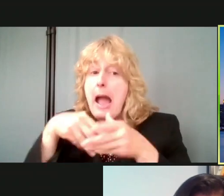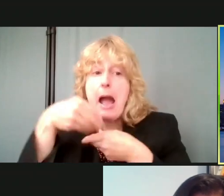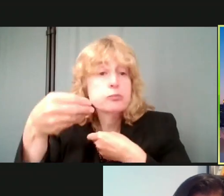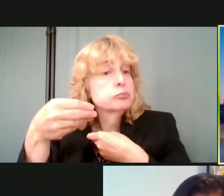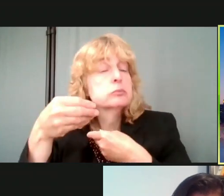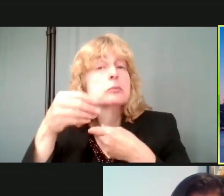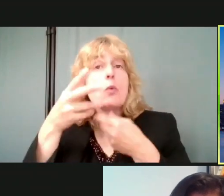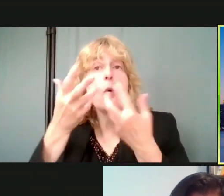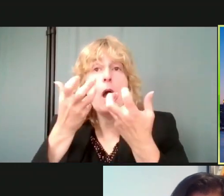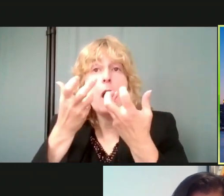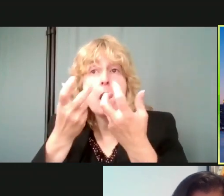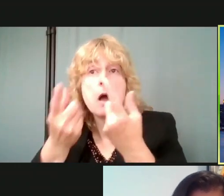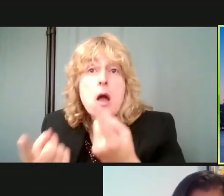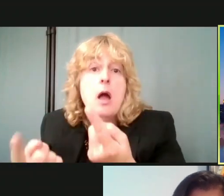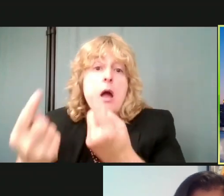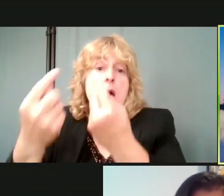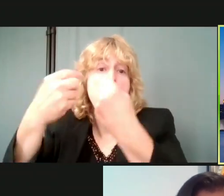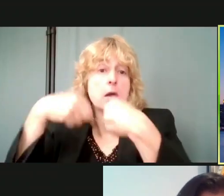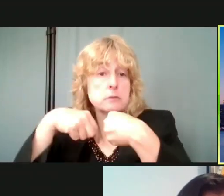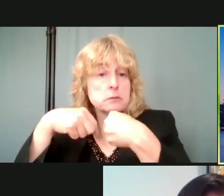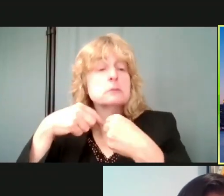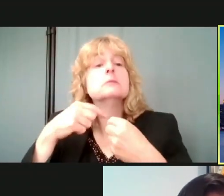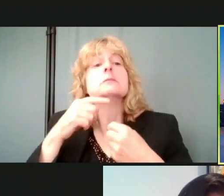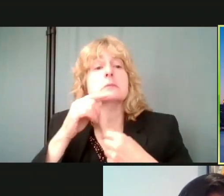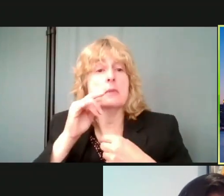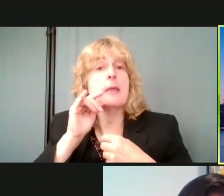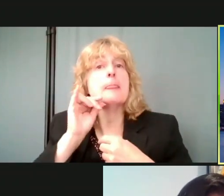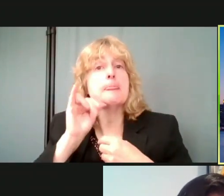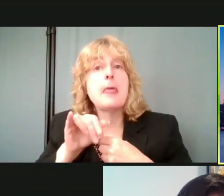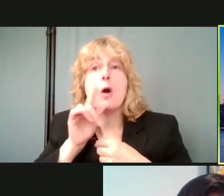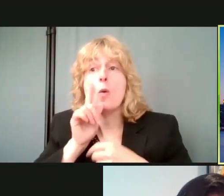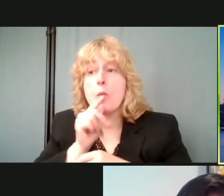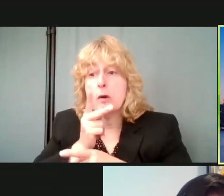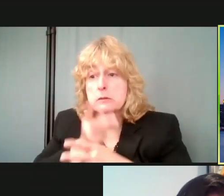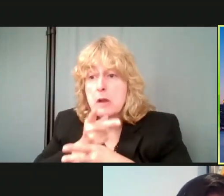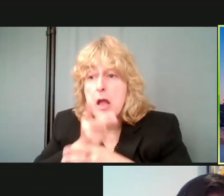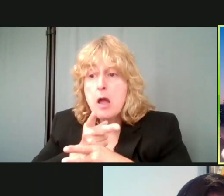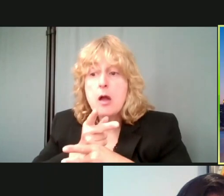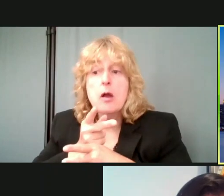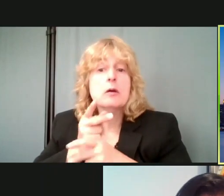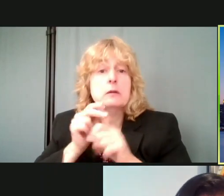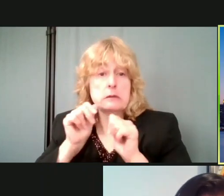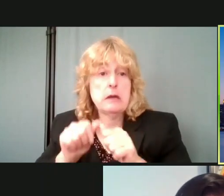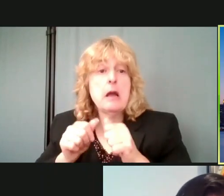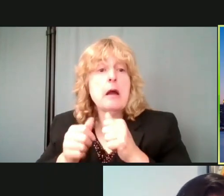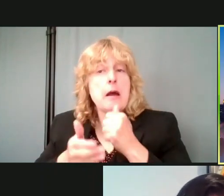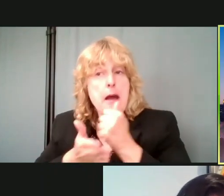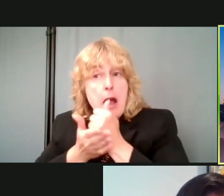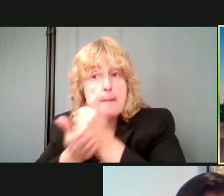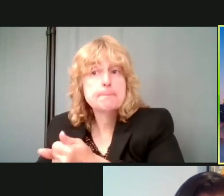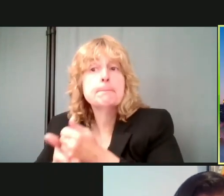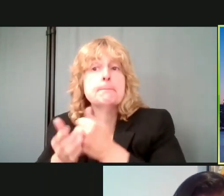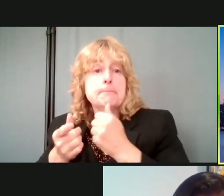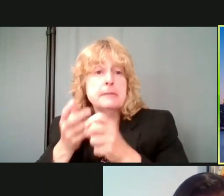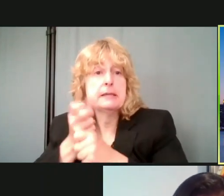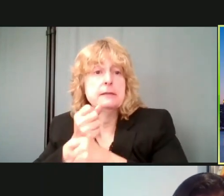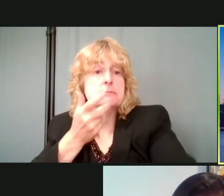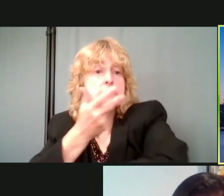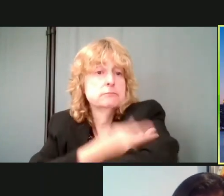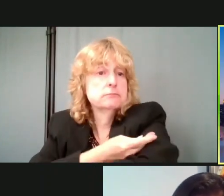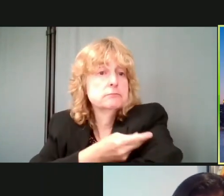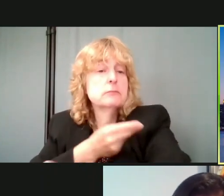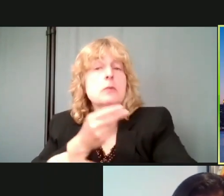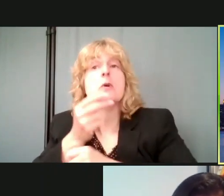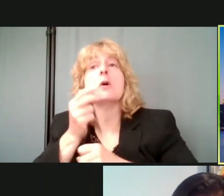home and can't get out, they're caregivers, anyone who lives in that home, COVID